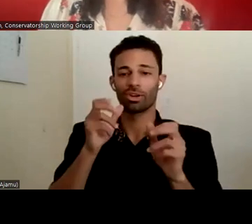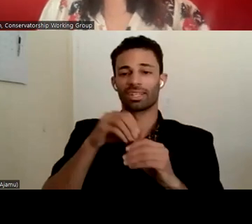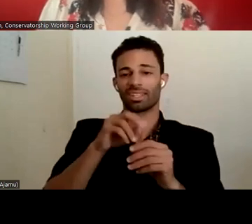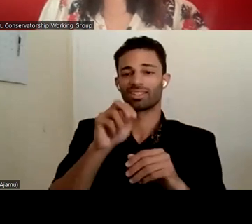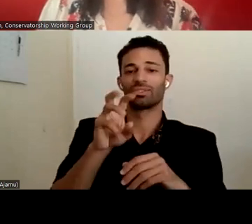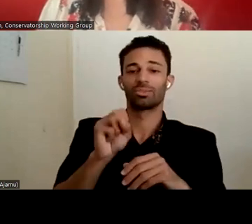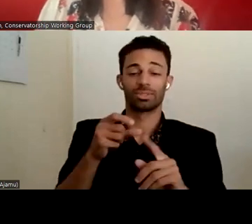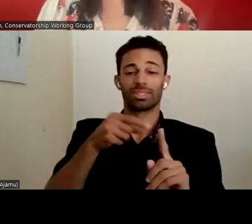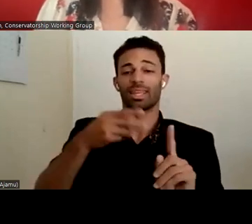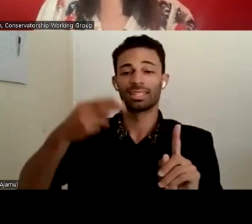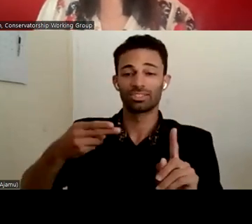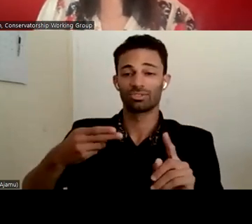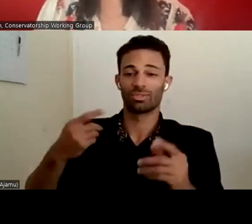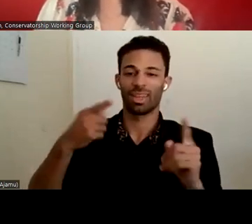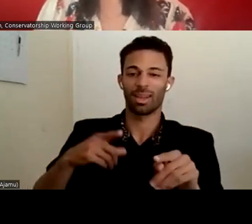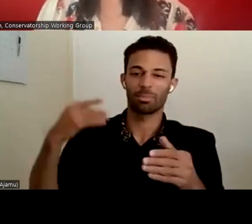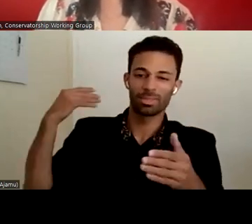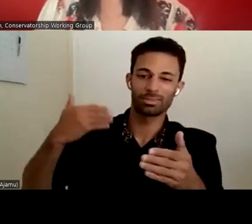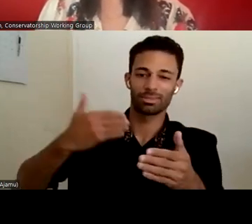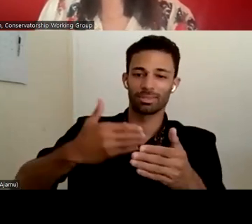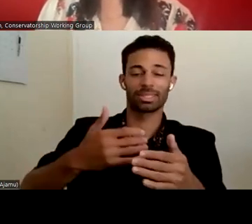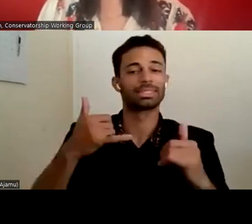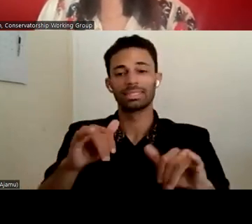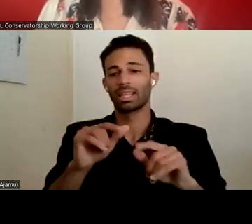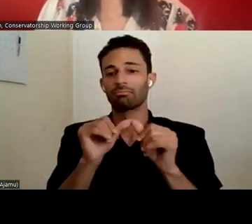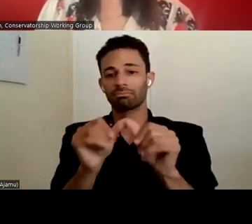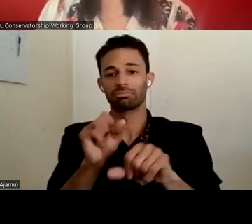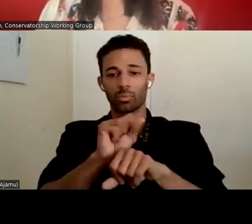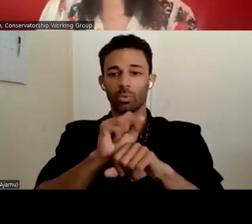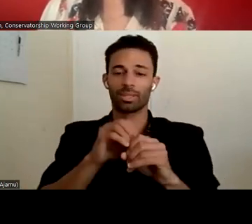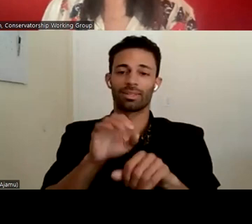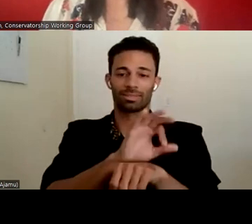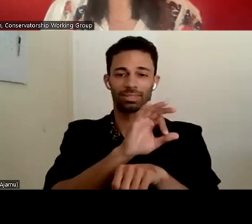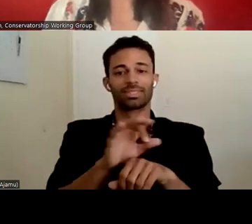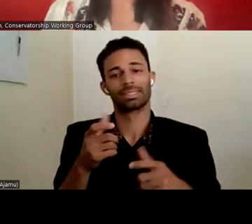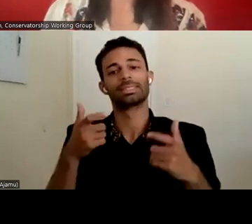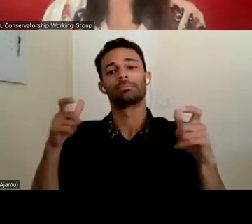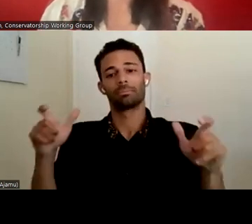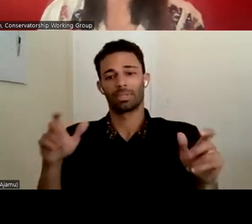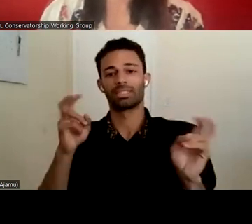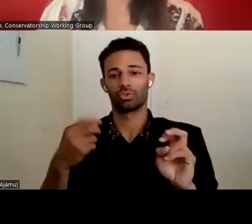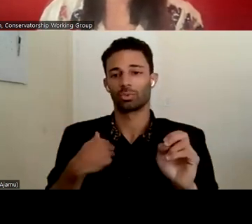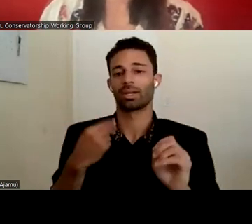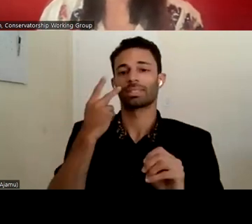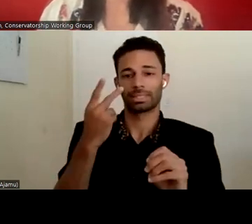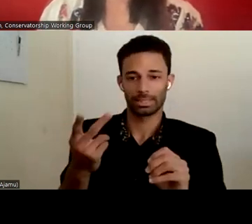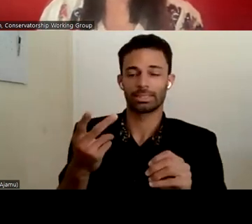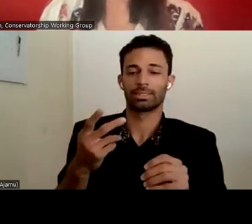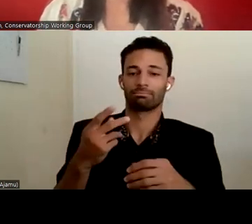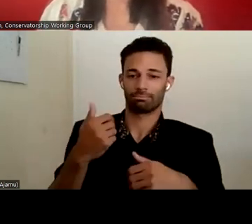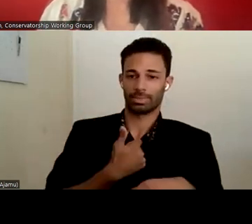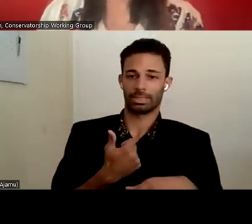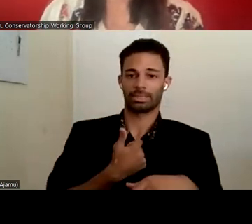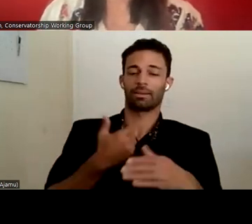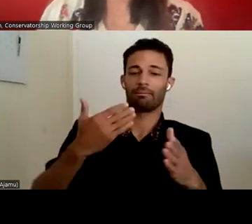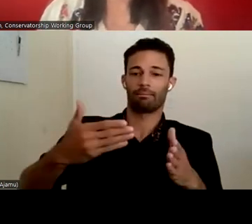working in facilities. So, um, that, that is a huge issue that I've seen firsthand in, um, in